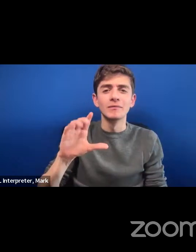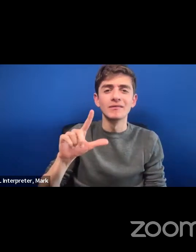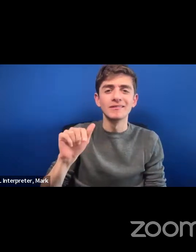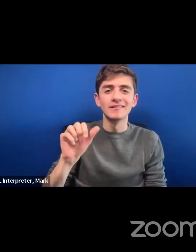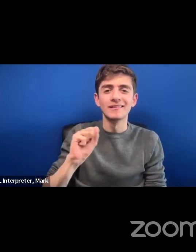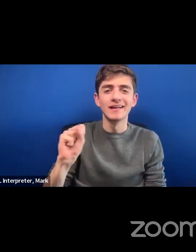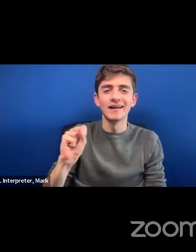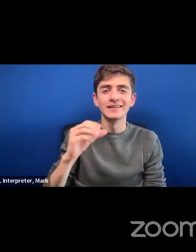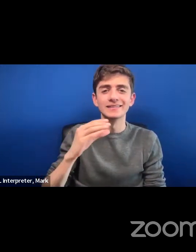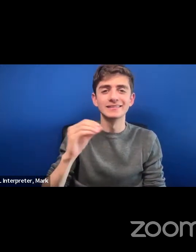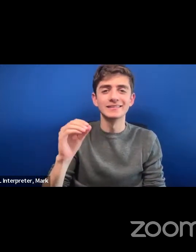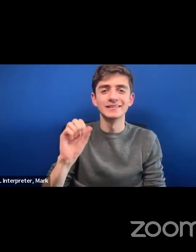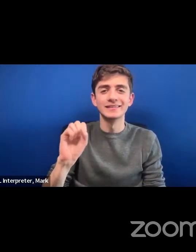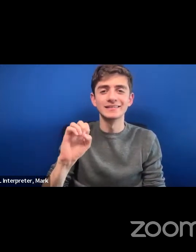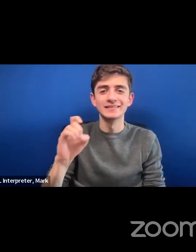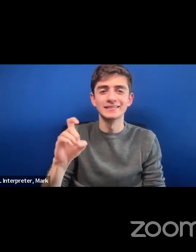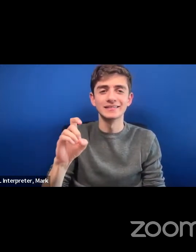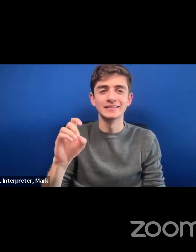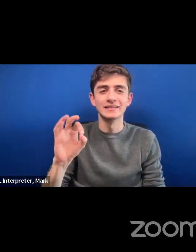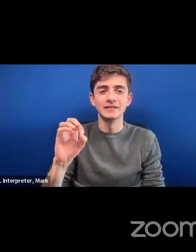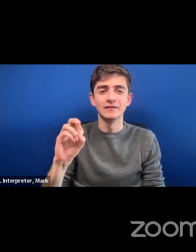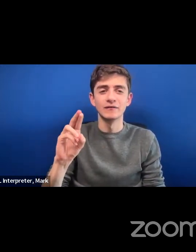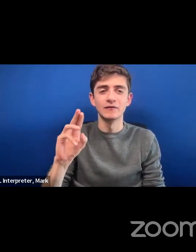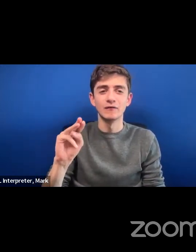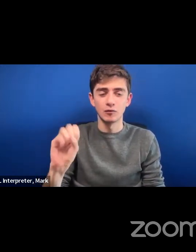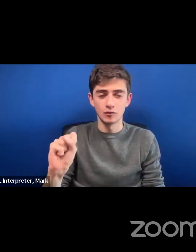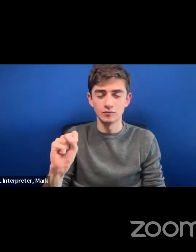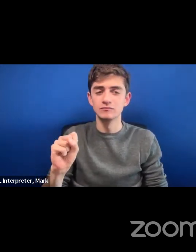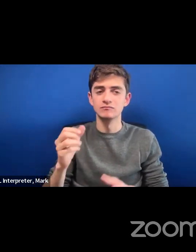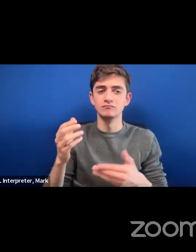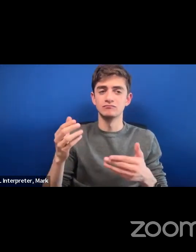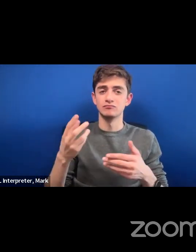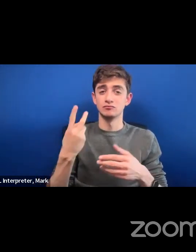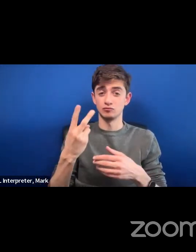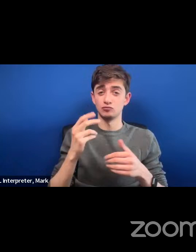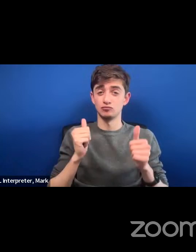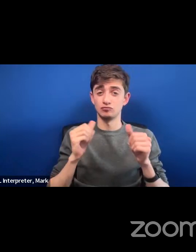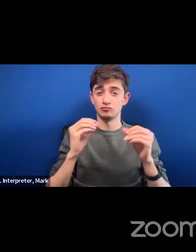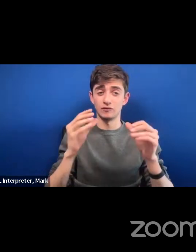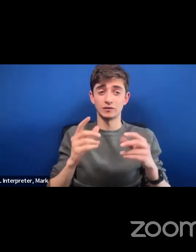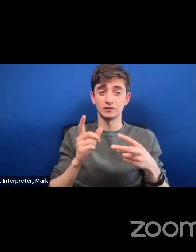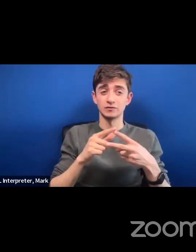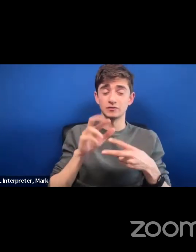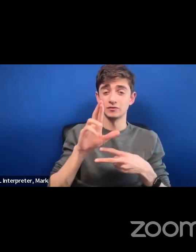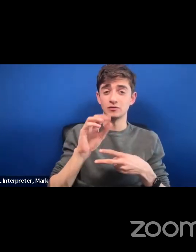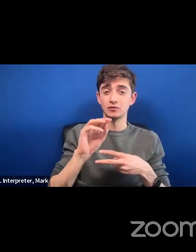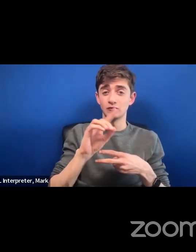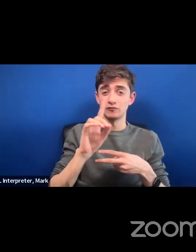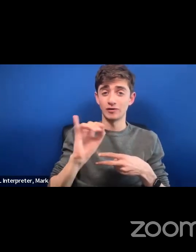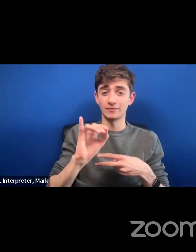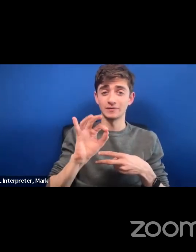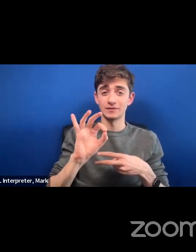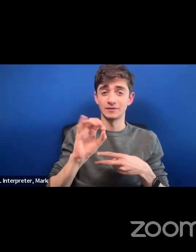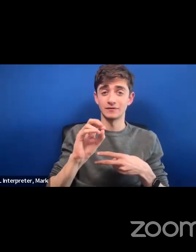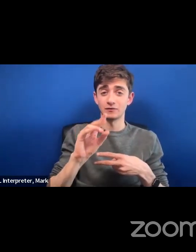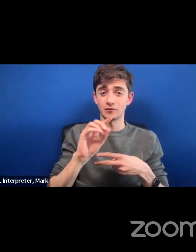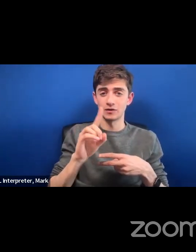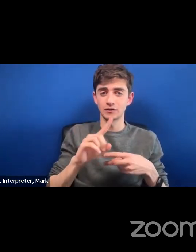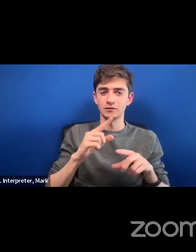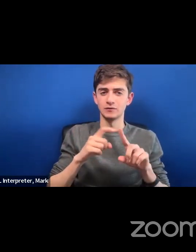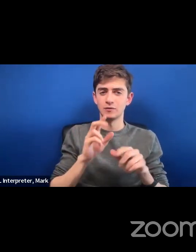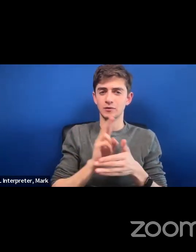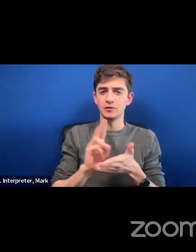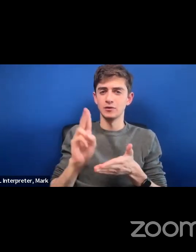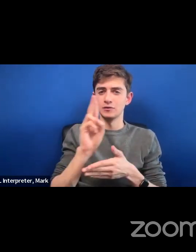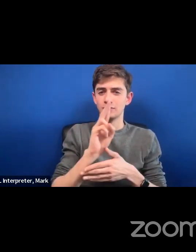featuring Professors Ramsey Fawaz from the University of Wisconsin-Madison and Professor Paisley